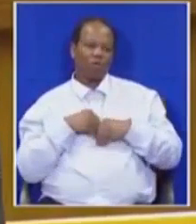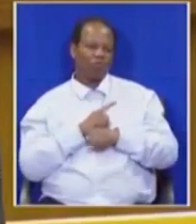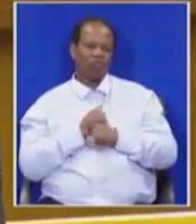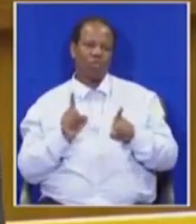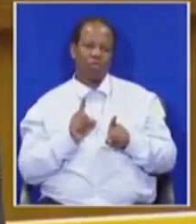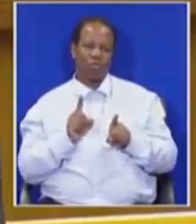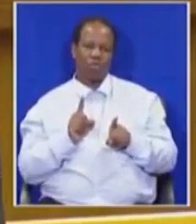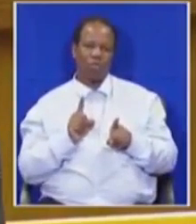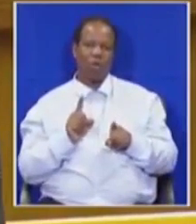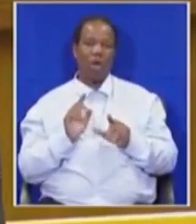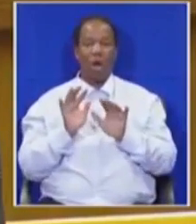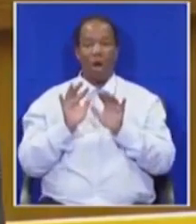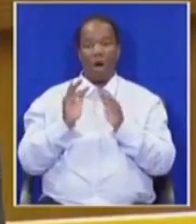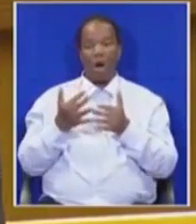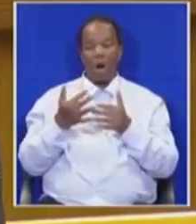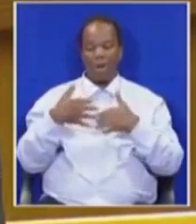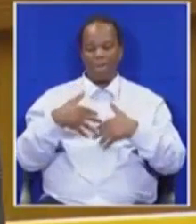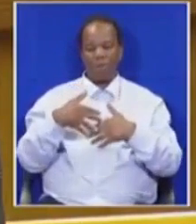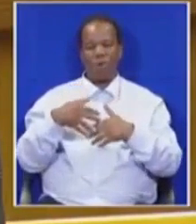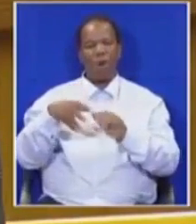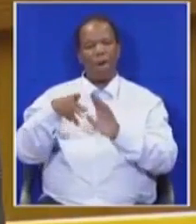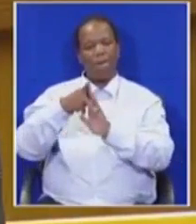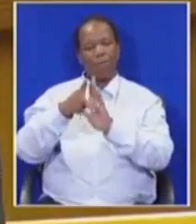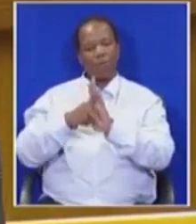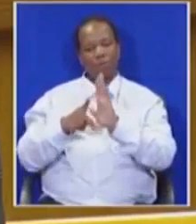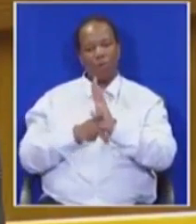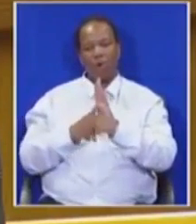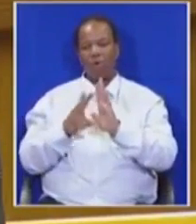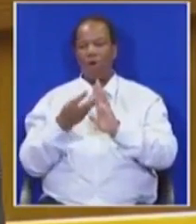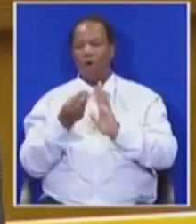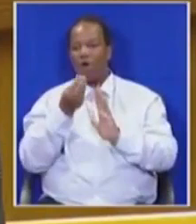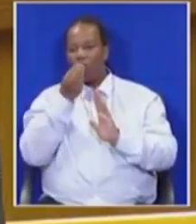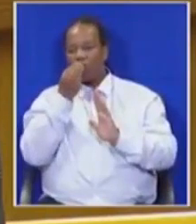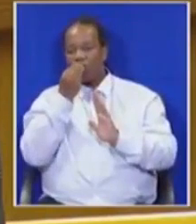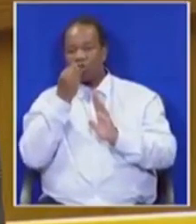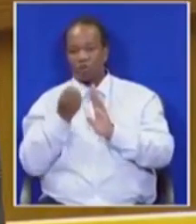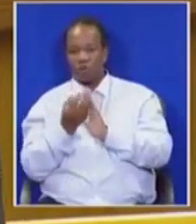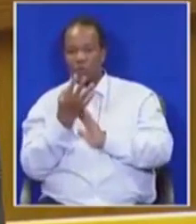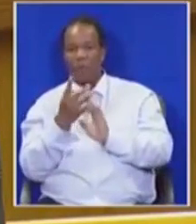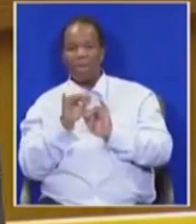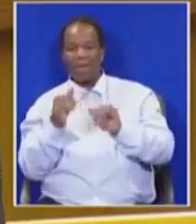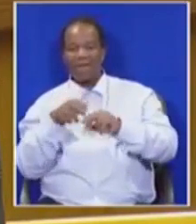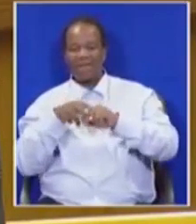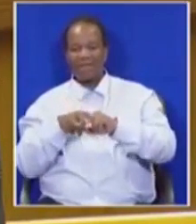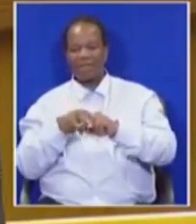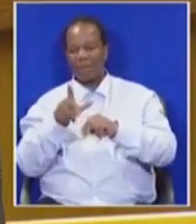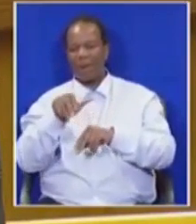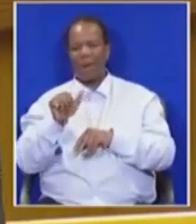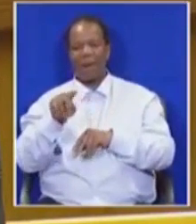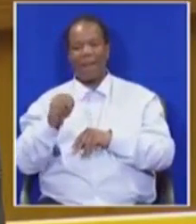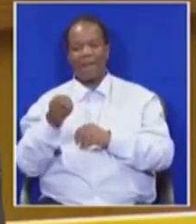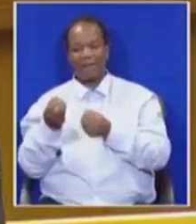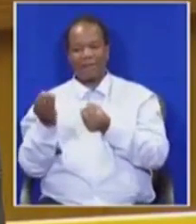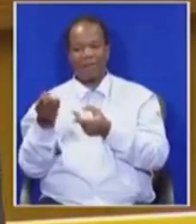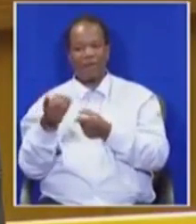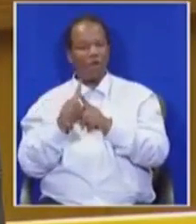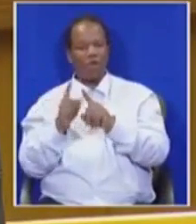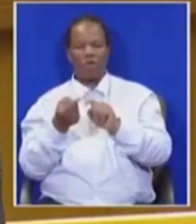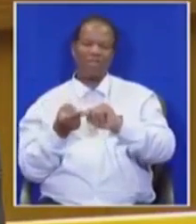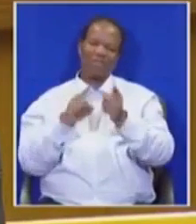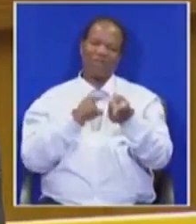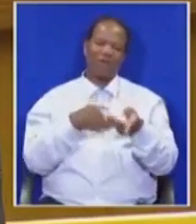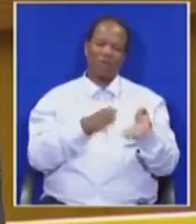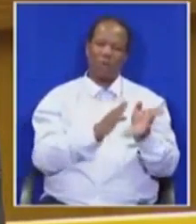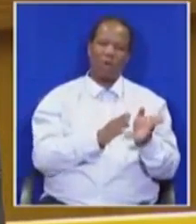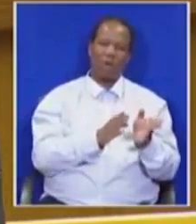ability to develop policies on food security depends on land redistribution, not the other way around. Those